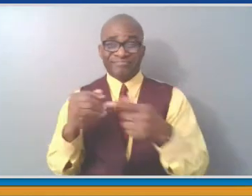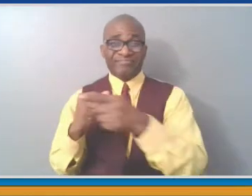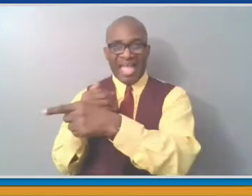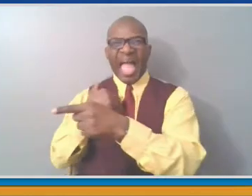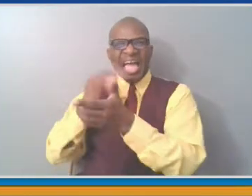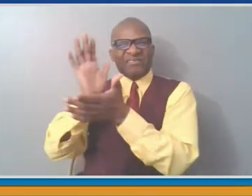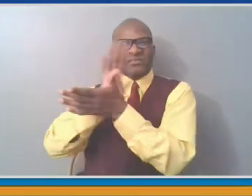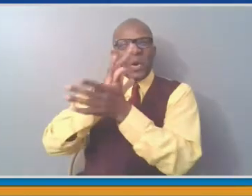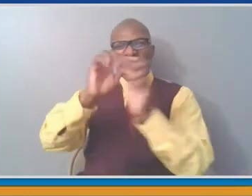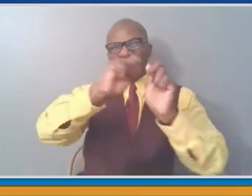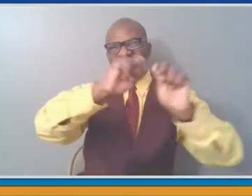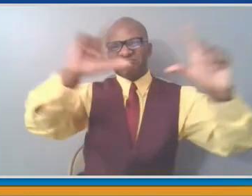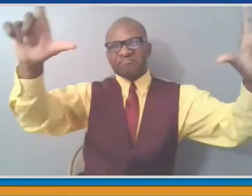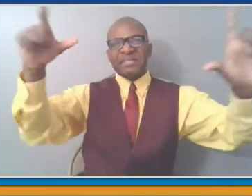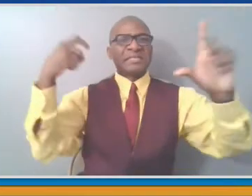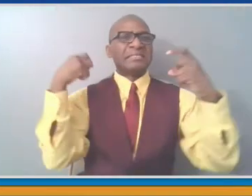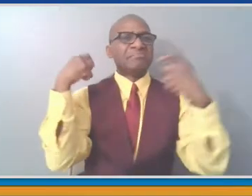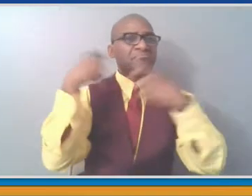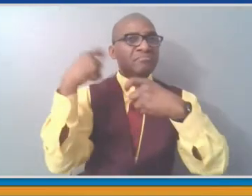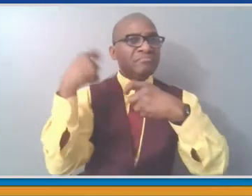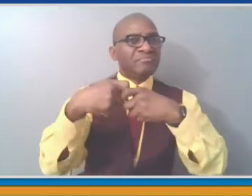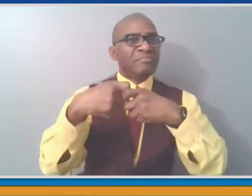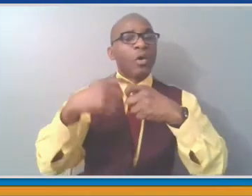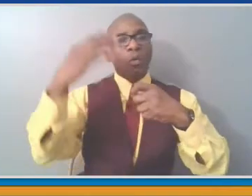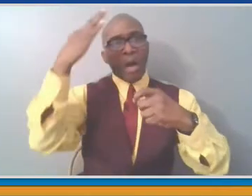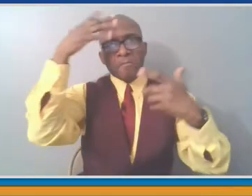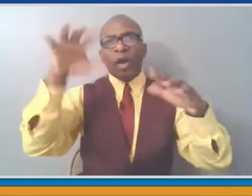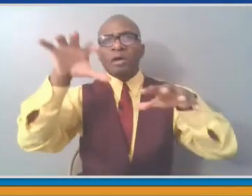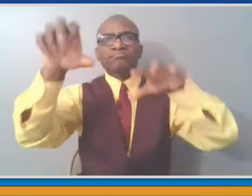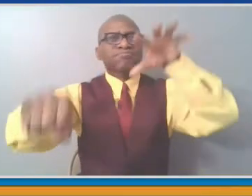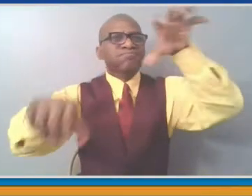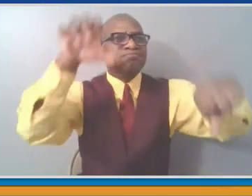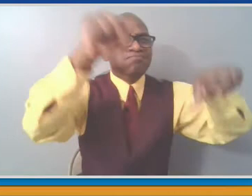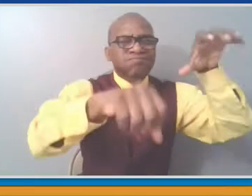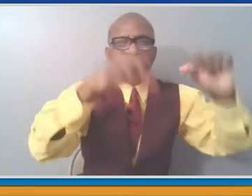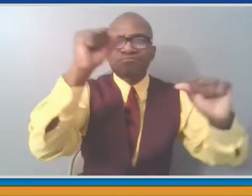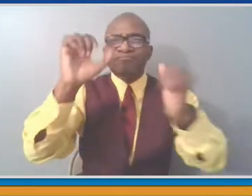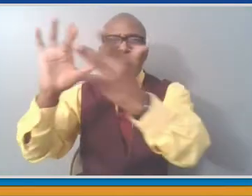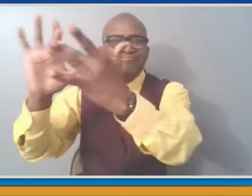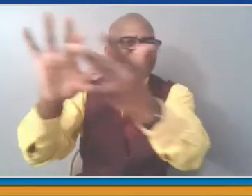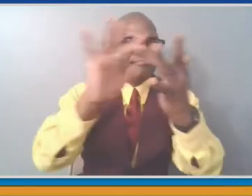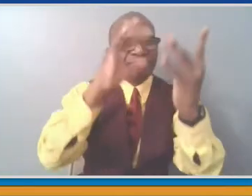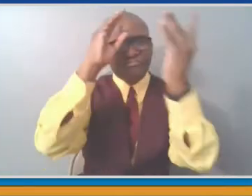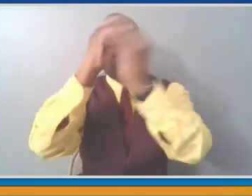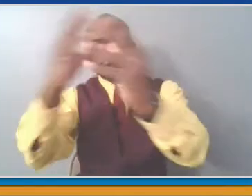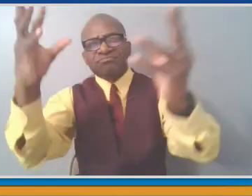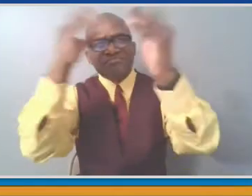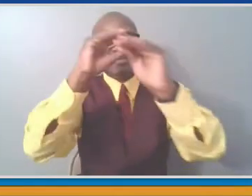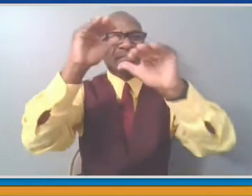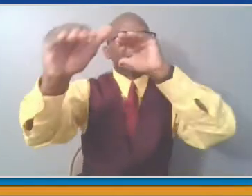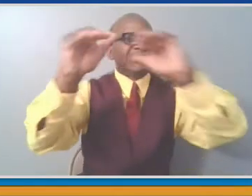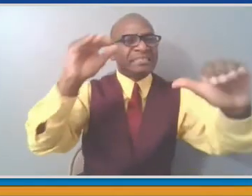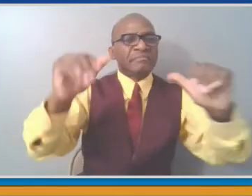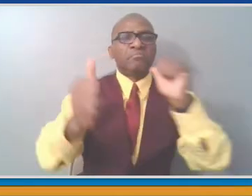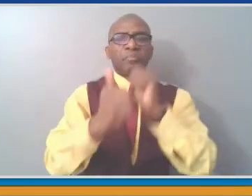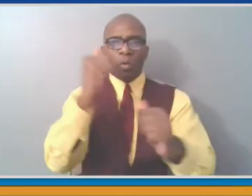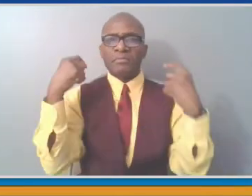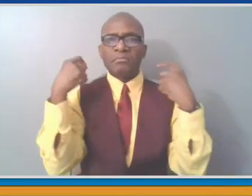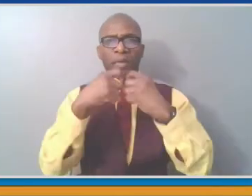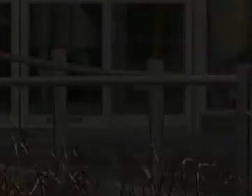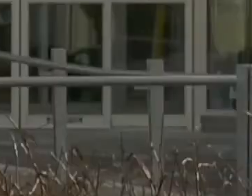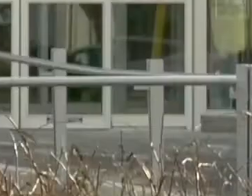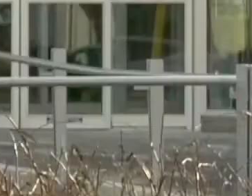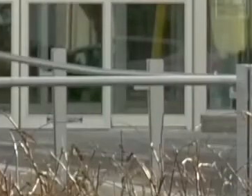to the Spanish-speaking community to overcome any of these objections and try to get more of our fellow residents vaccinated properly.